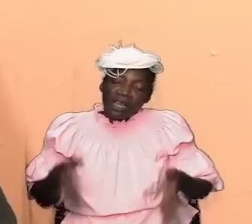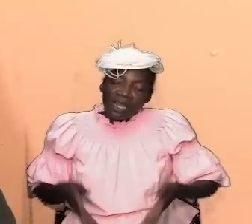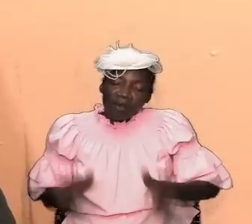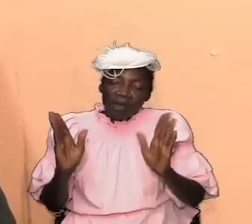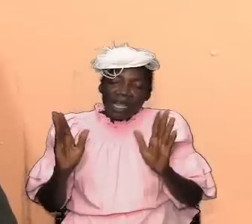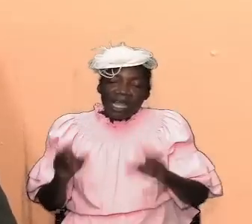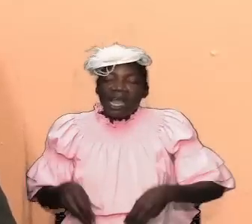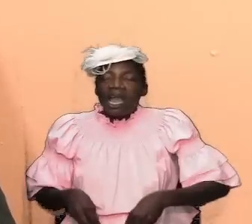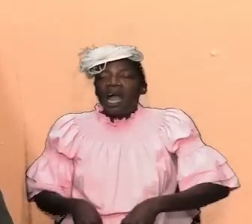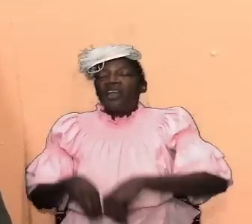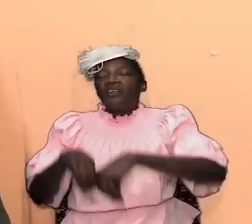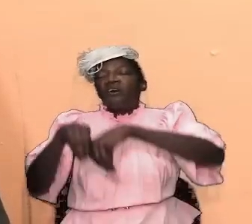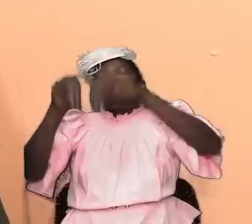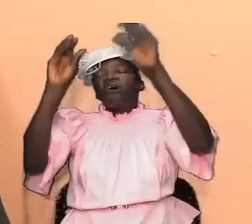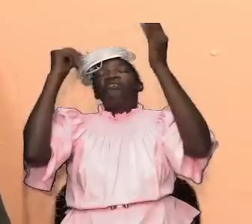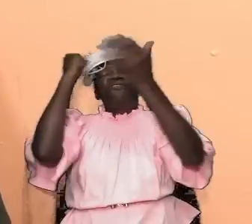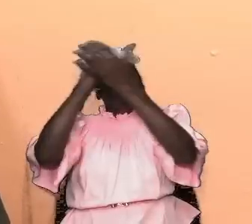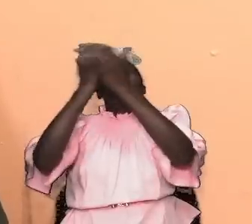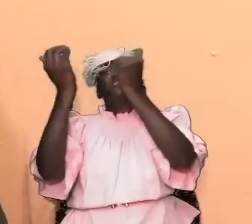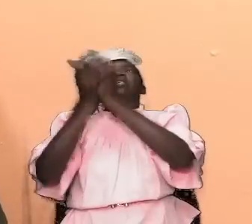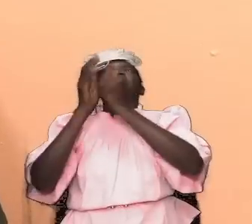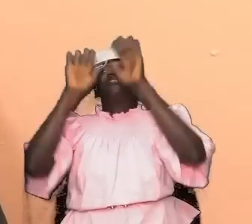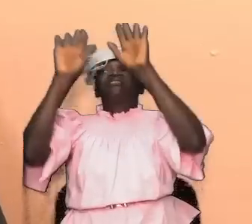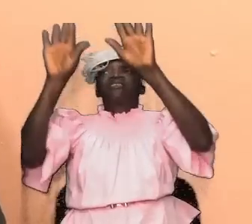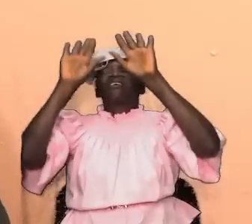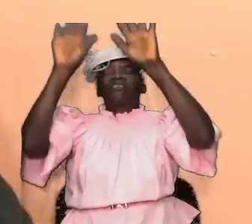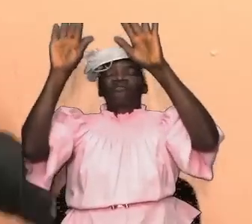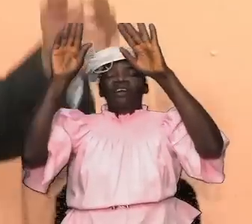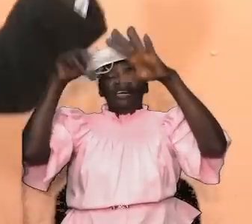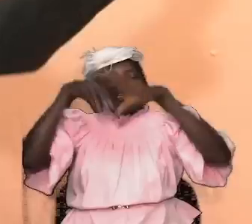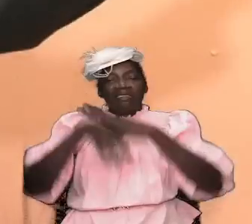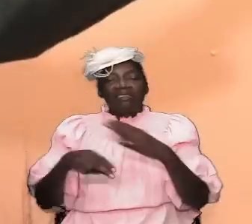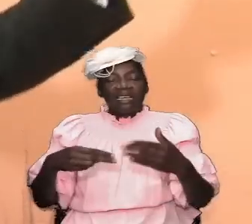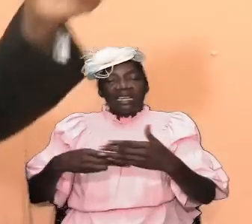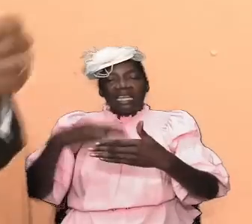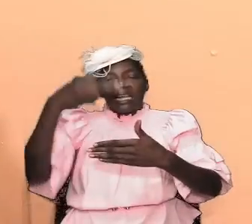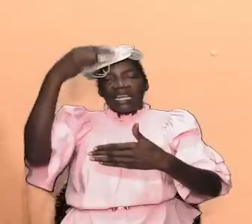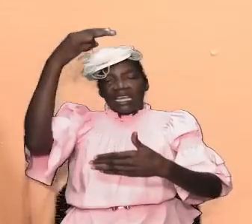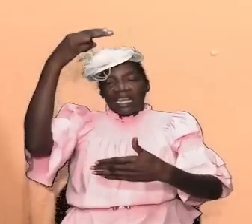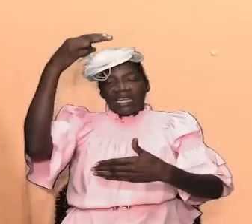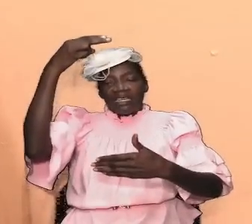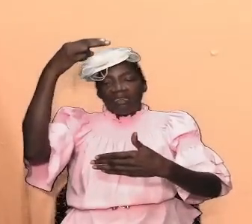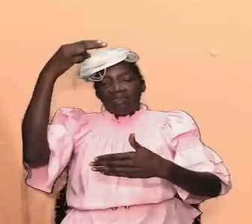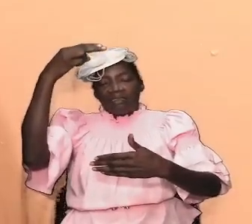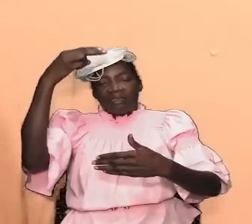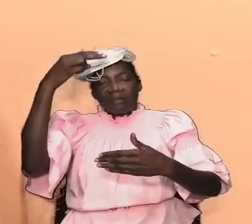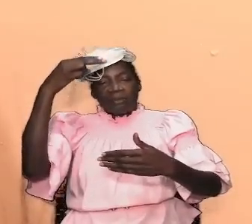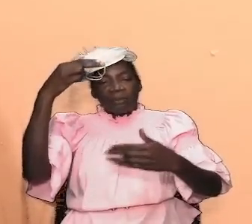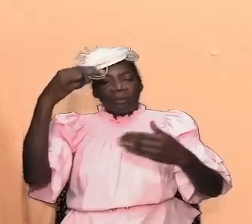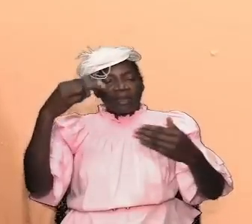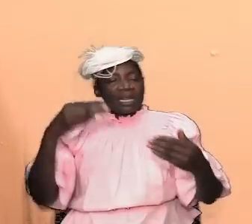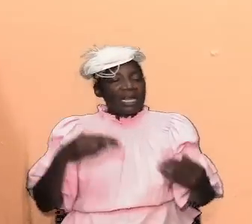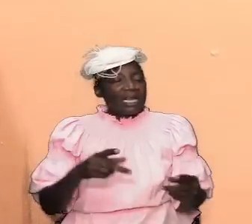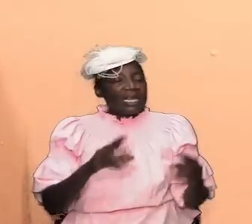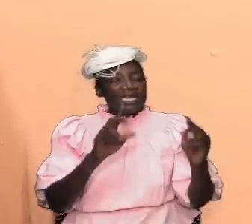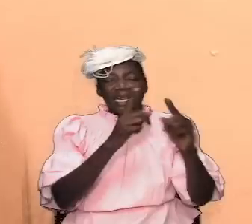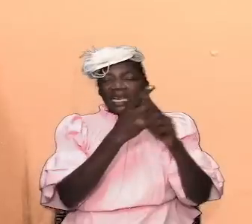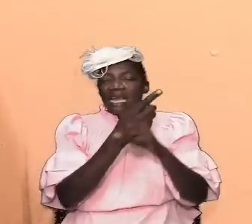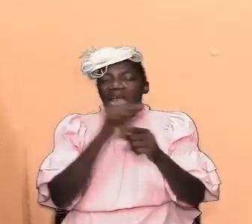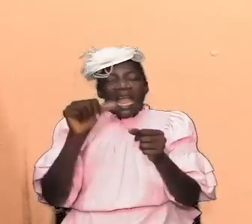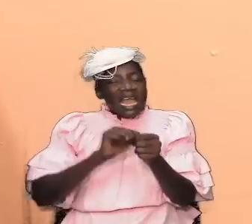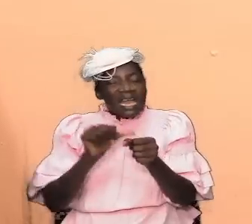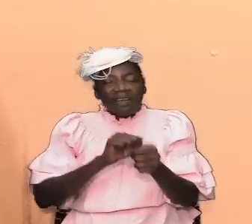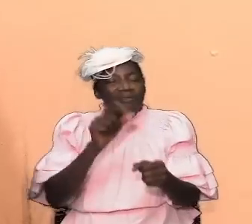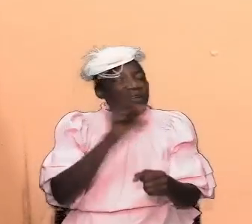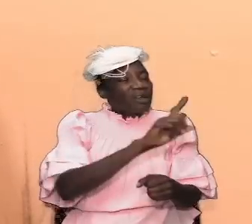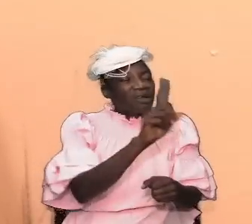sacrifice in the hills in the groves in every nook and